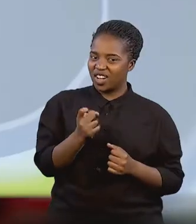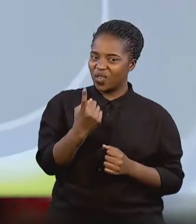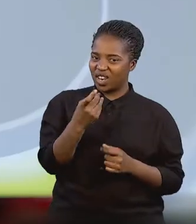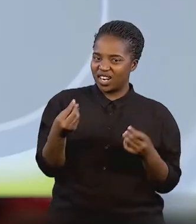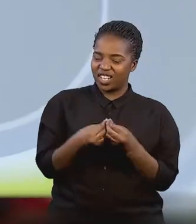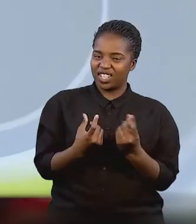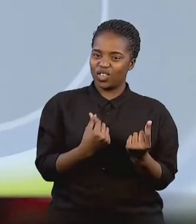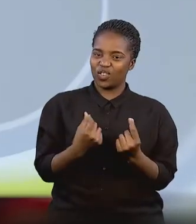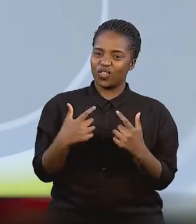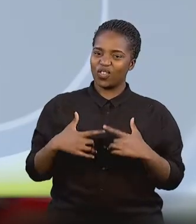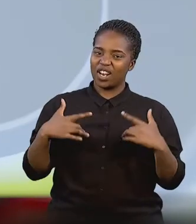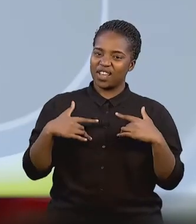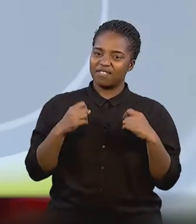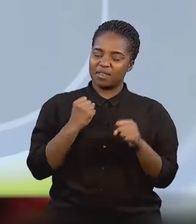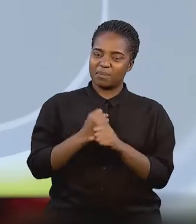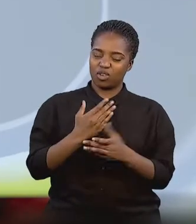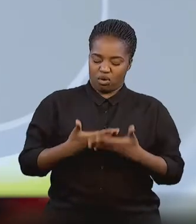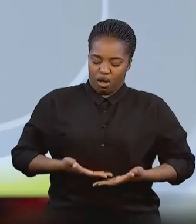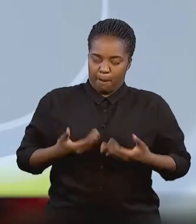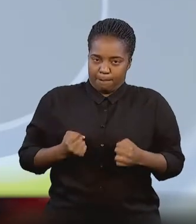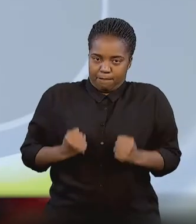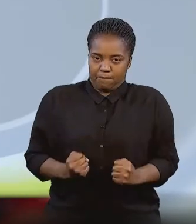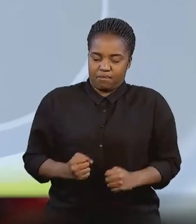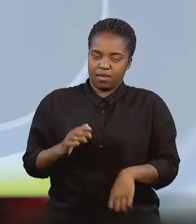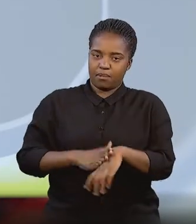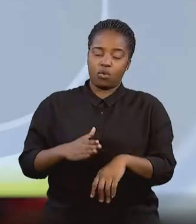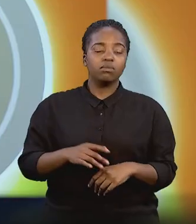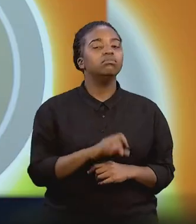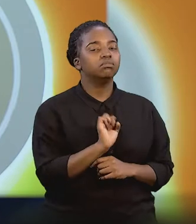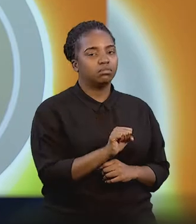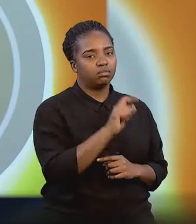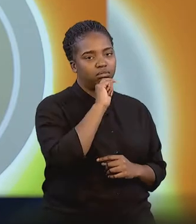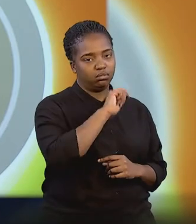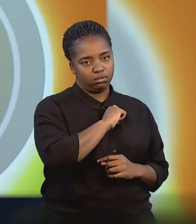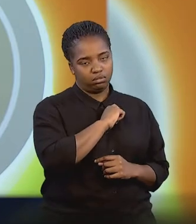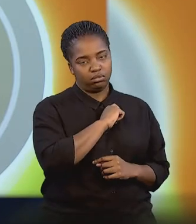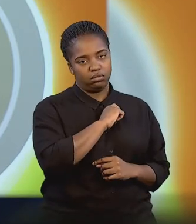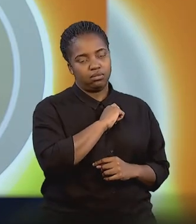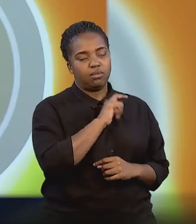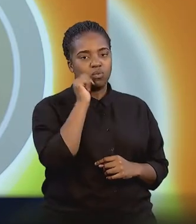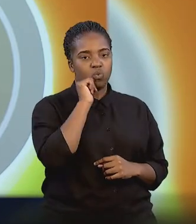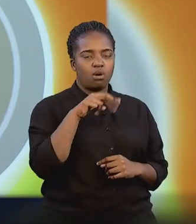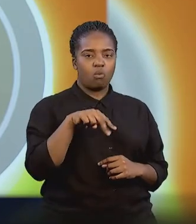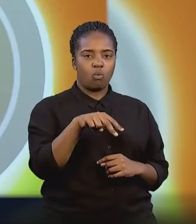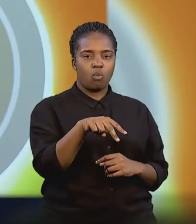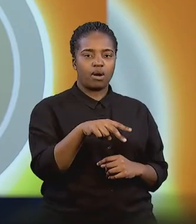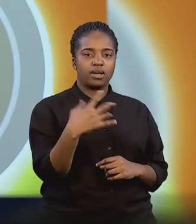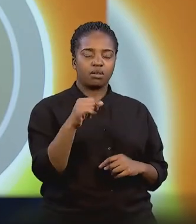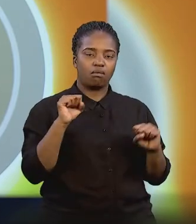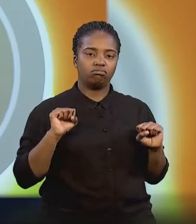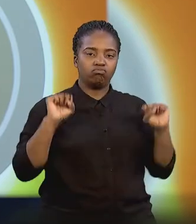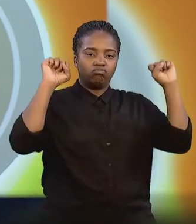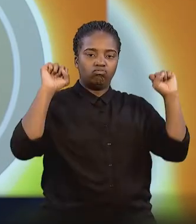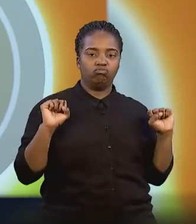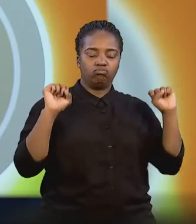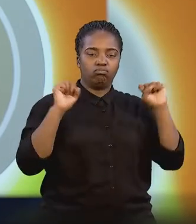the things you've done a lot in your life was to strengthen your upper body. Yes, definitely. Definitely. Even when I could still walk, I